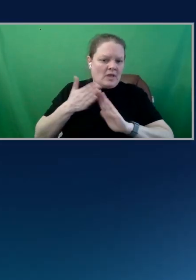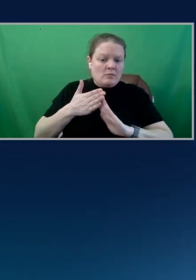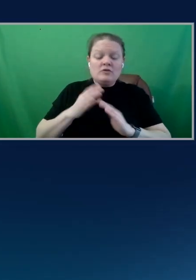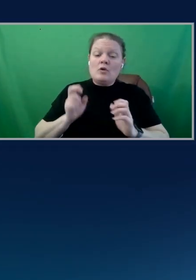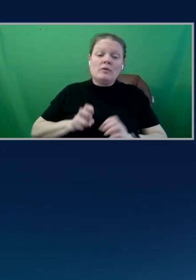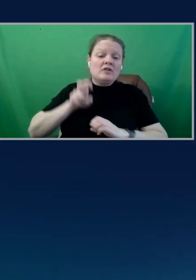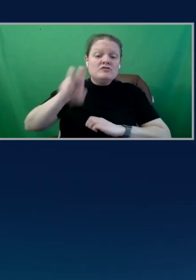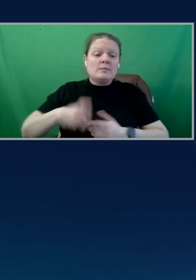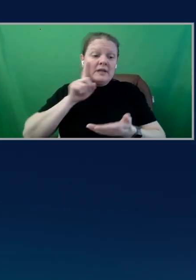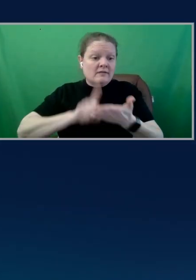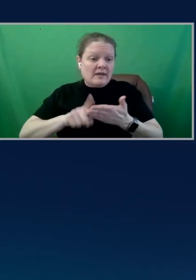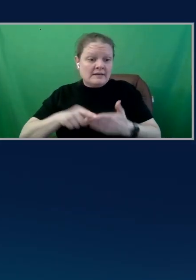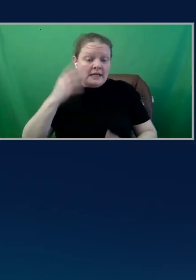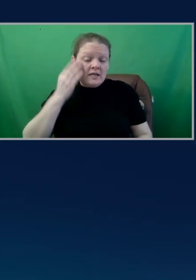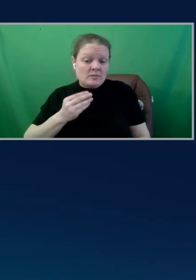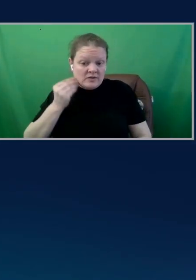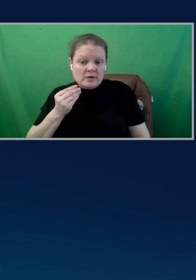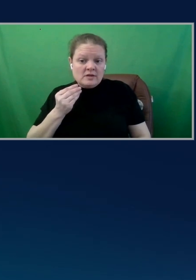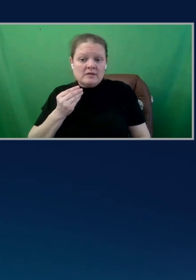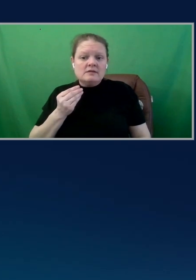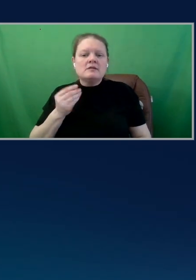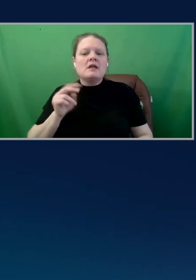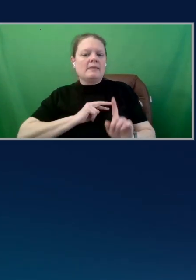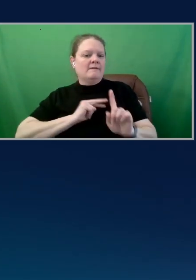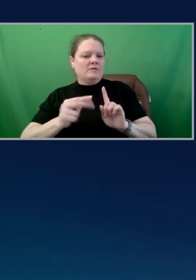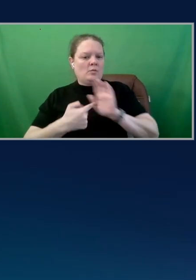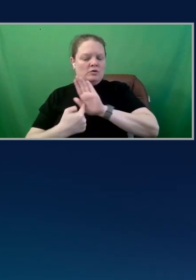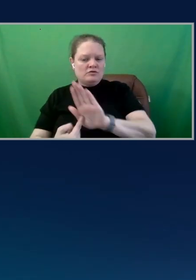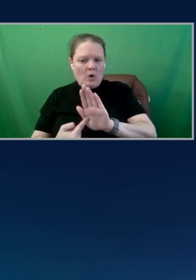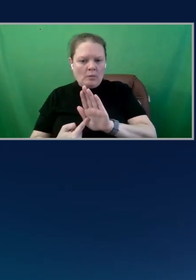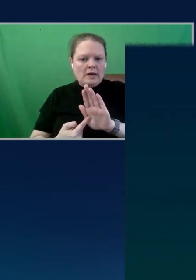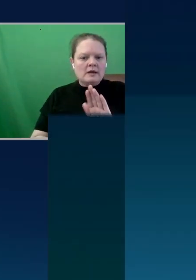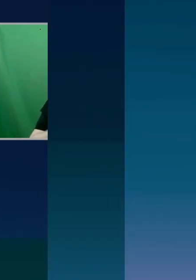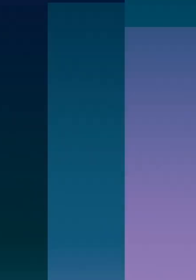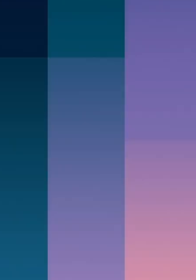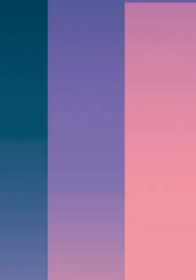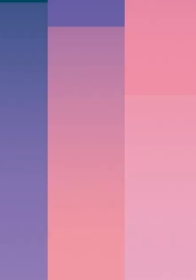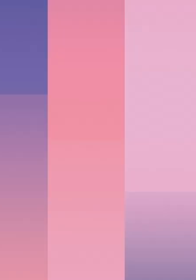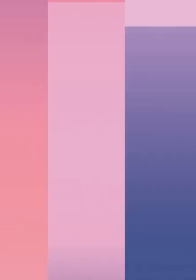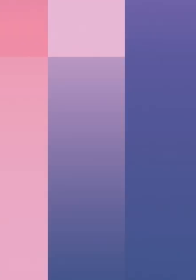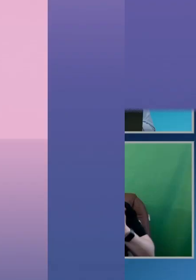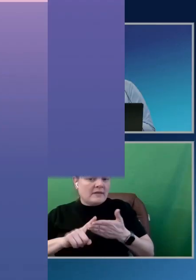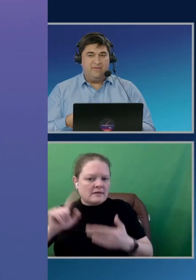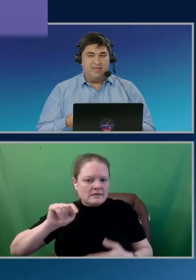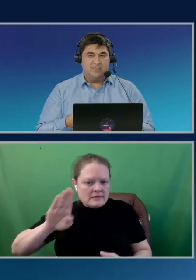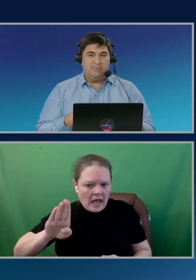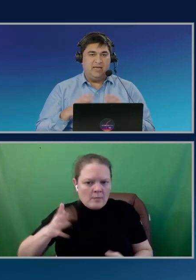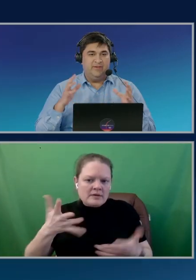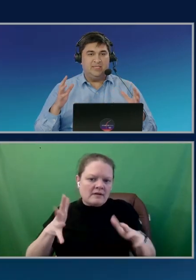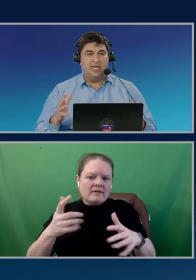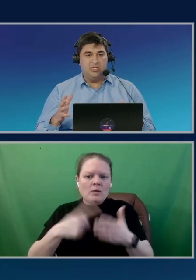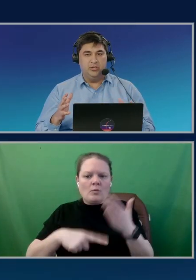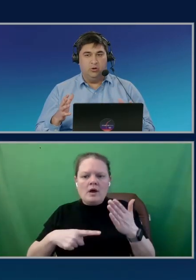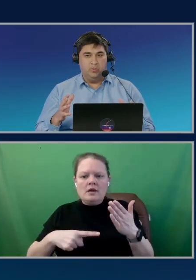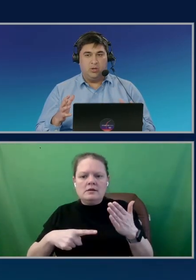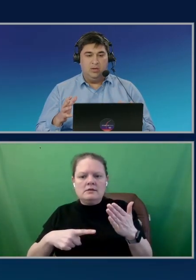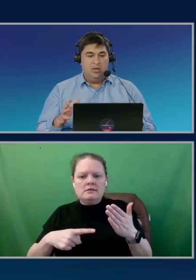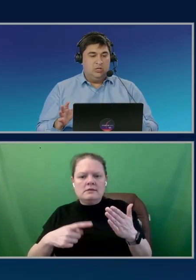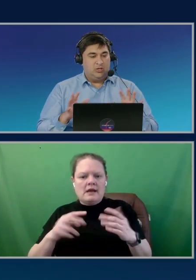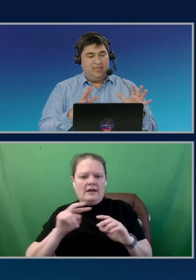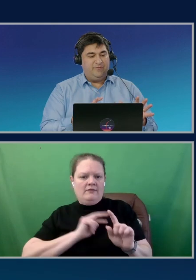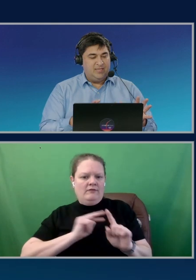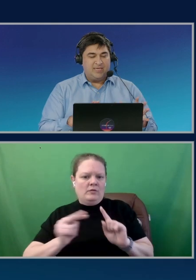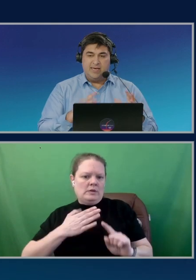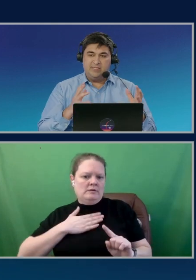So think of this view that I'm showing you. It's, it's under the investigation tab in CloudWatch, but it's kind of like what I like to believe is my investigation notebook.